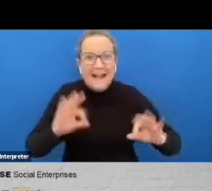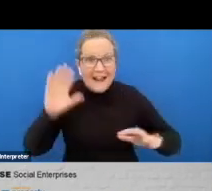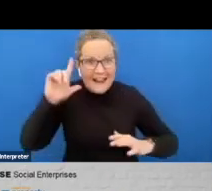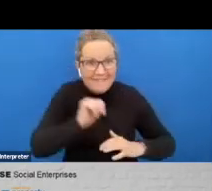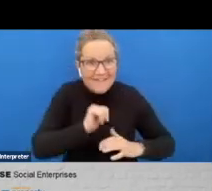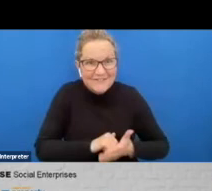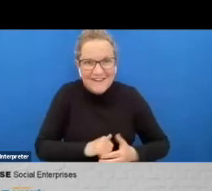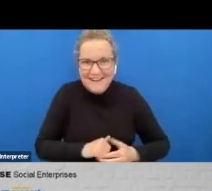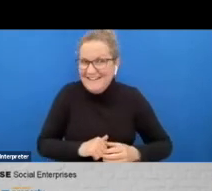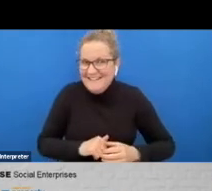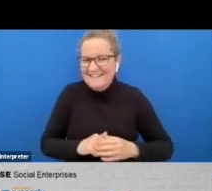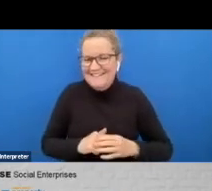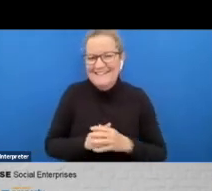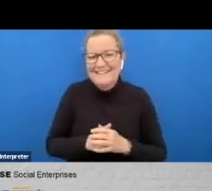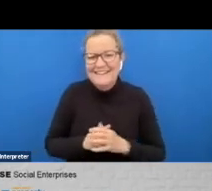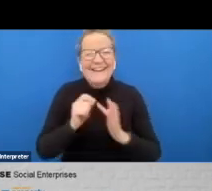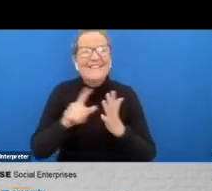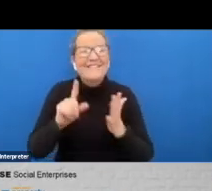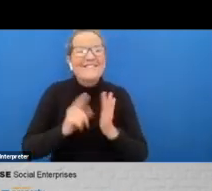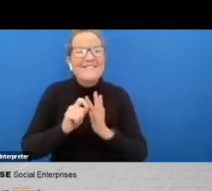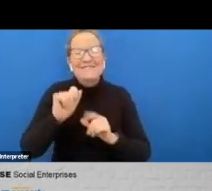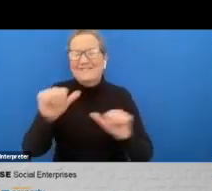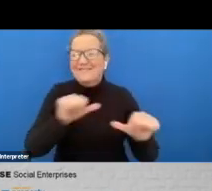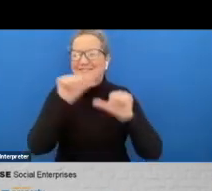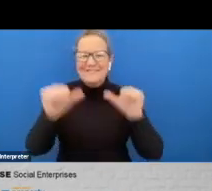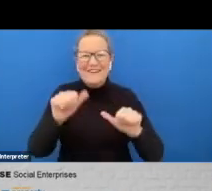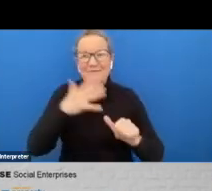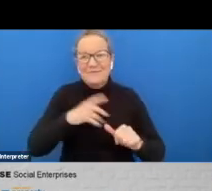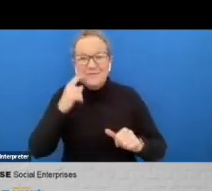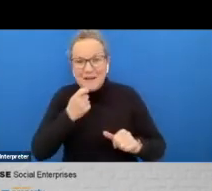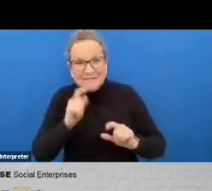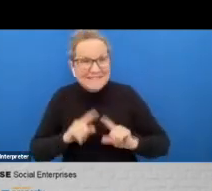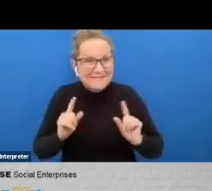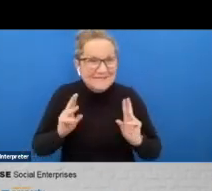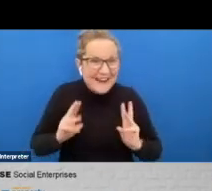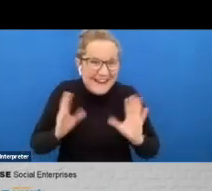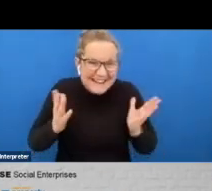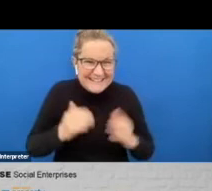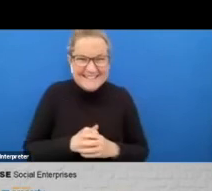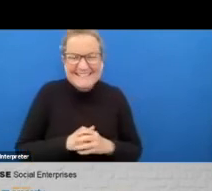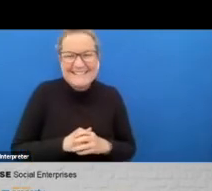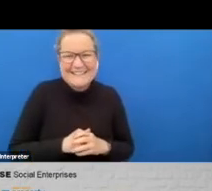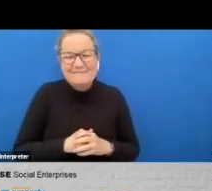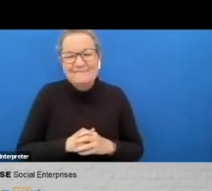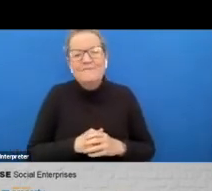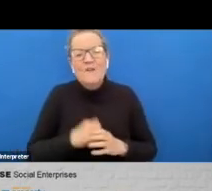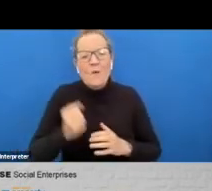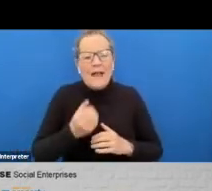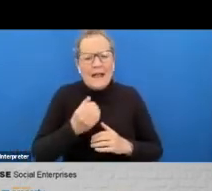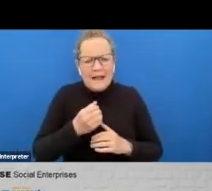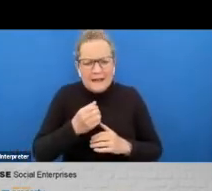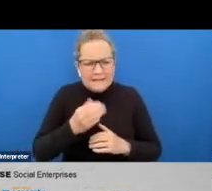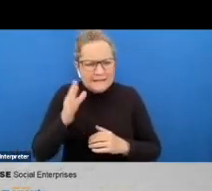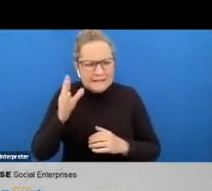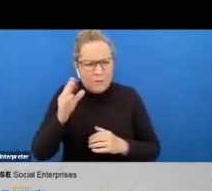right that's okay always uh interested to do something a little bit different we have um we did have someone who had their hand up a little